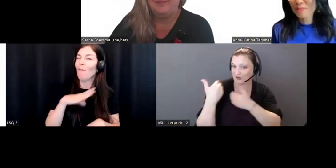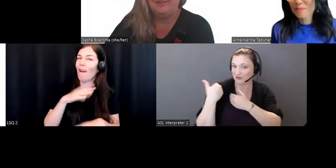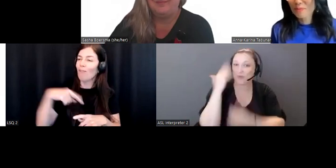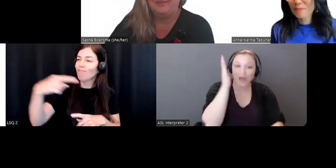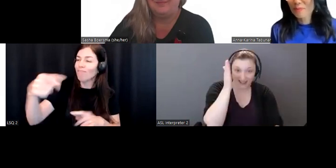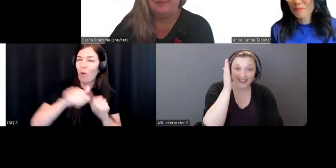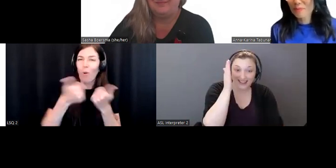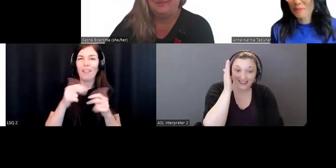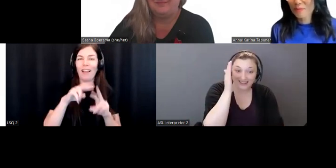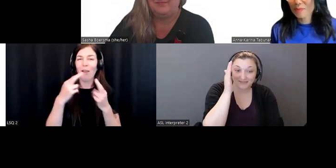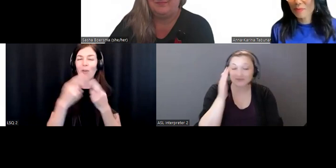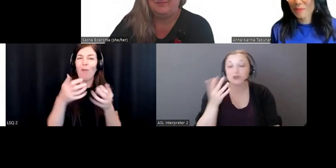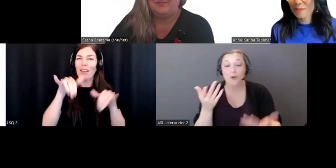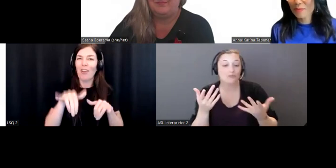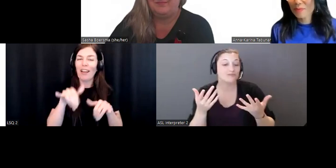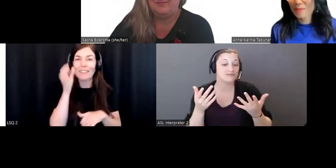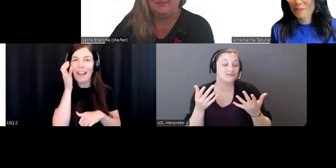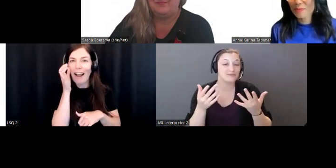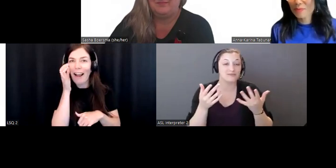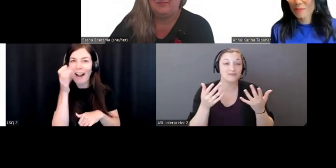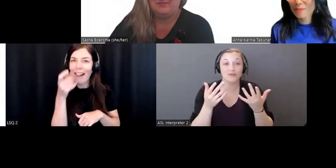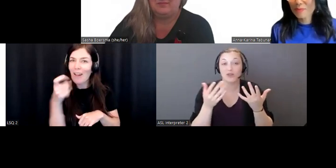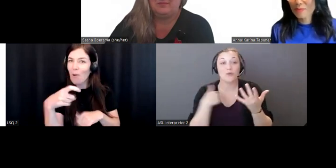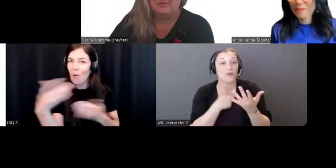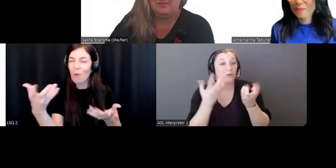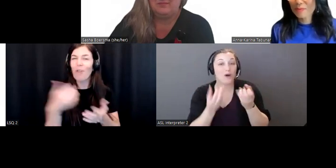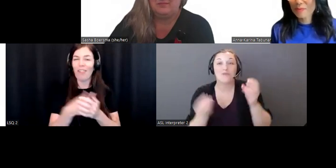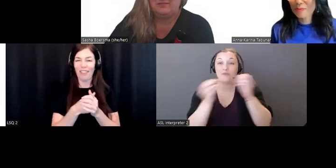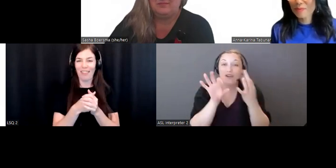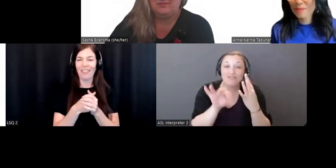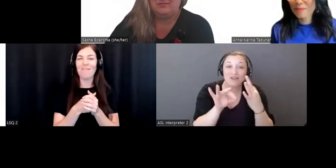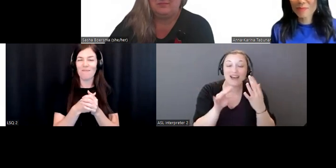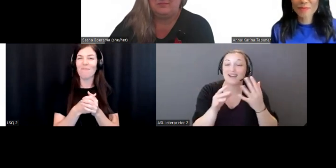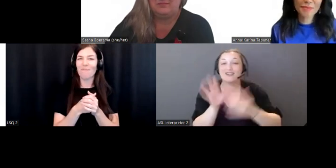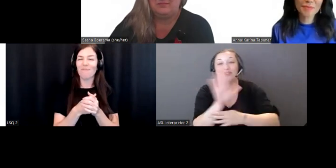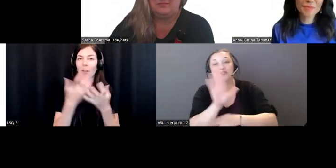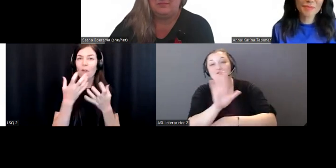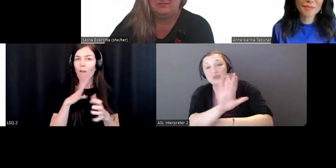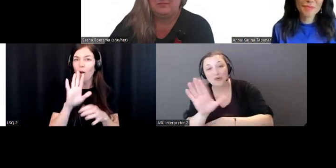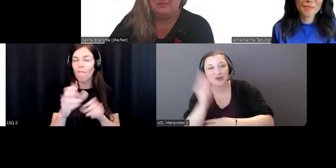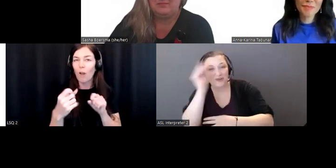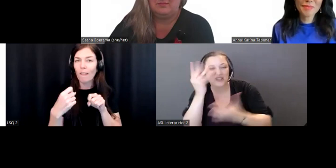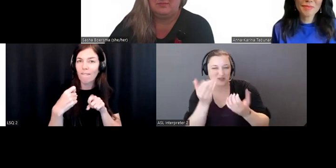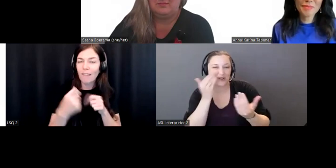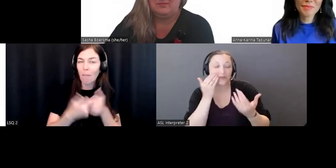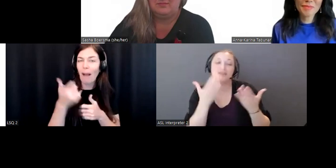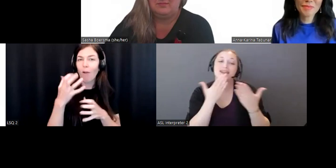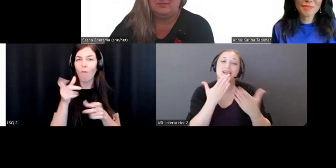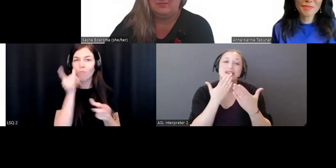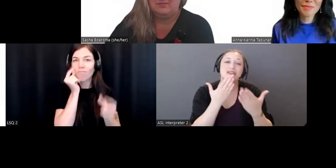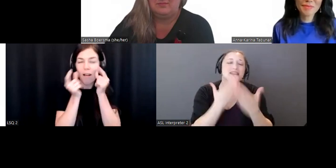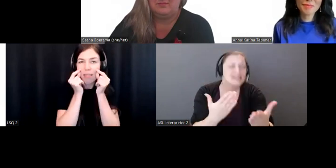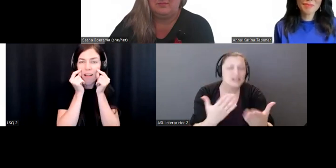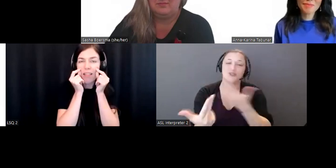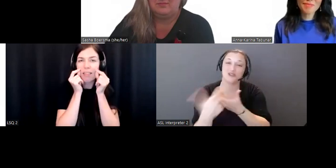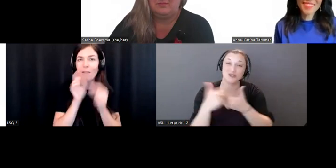to gather more feedback and hear from you. And again, thank you, thank you, thank you for joining us today. And I hope everyone enjoys the